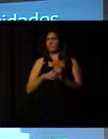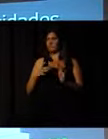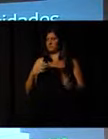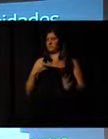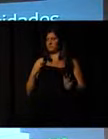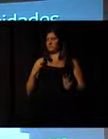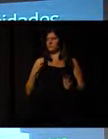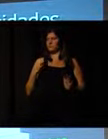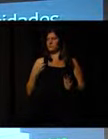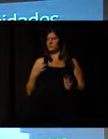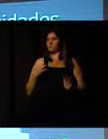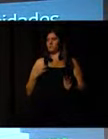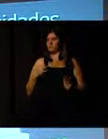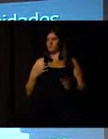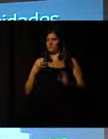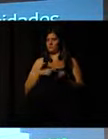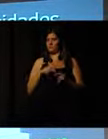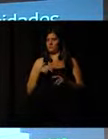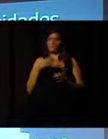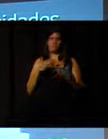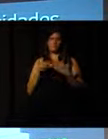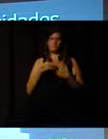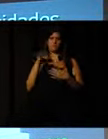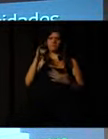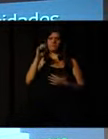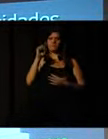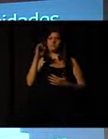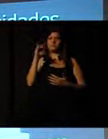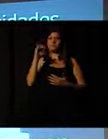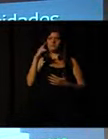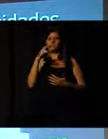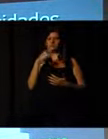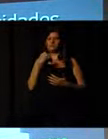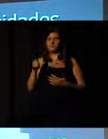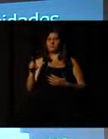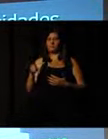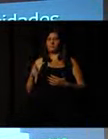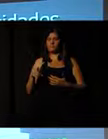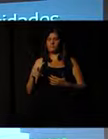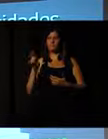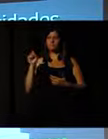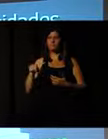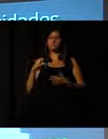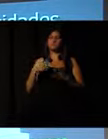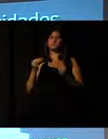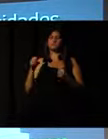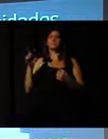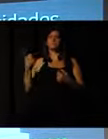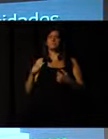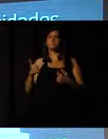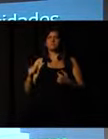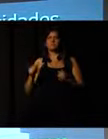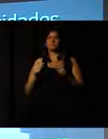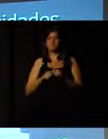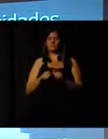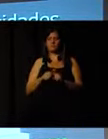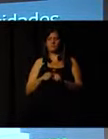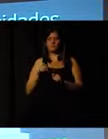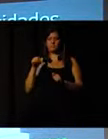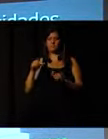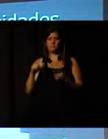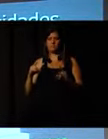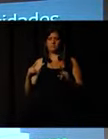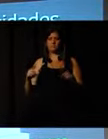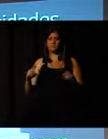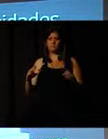play the role of a volunteer in an institution. So, an analysis on